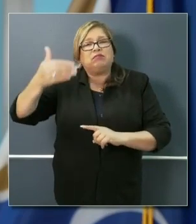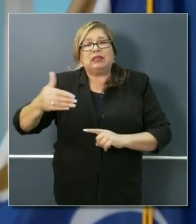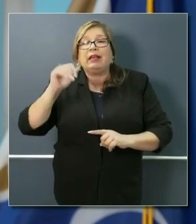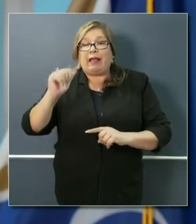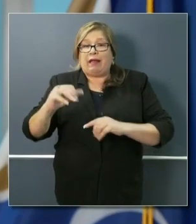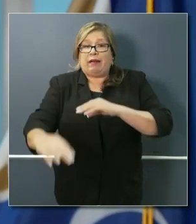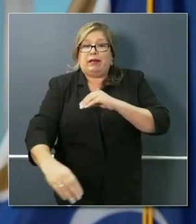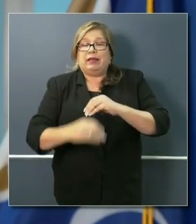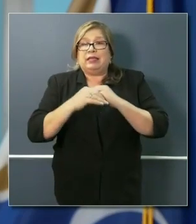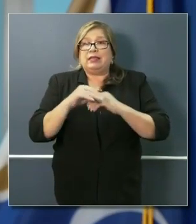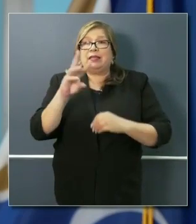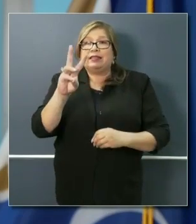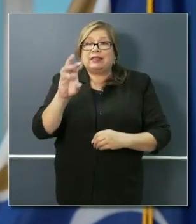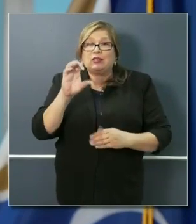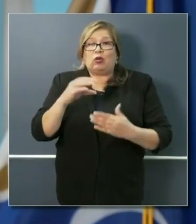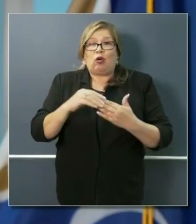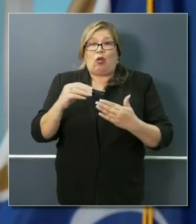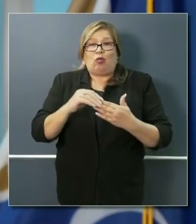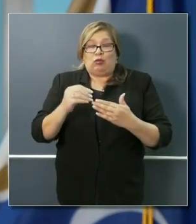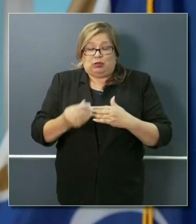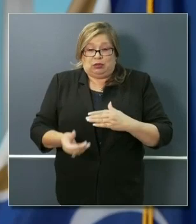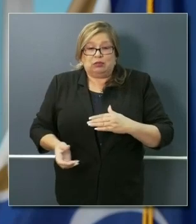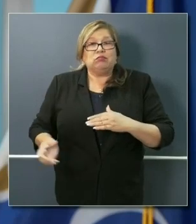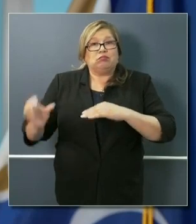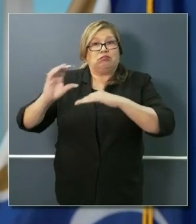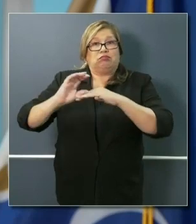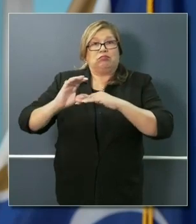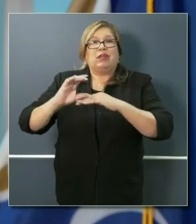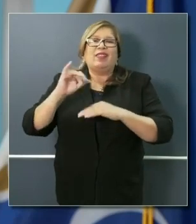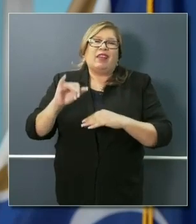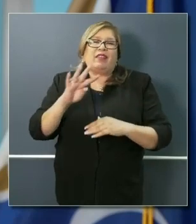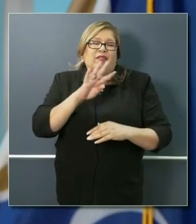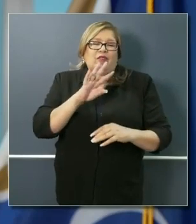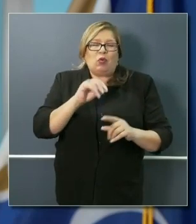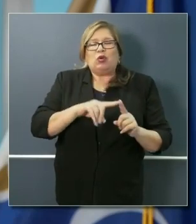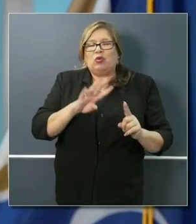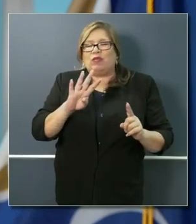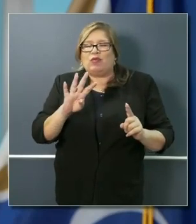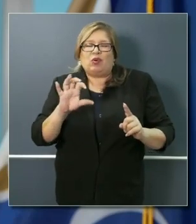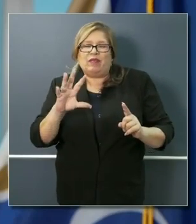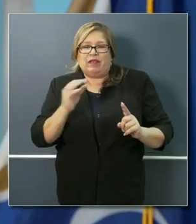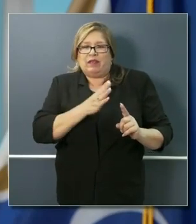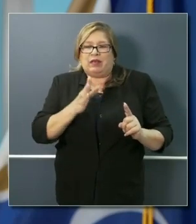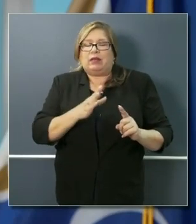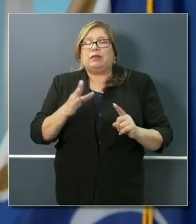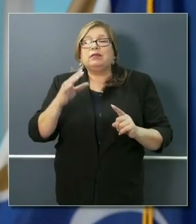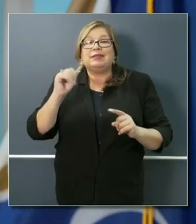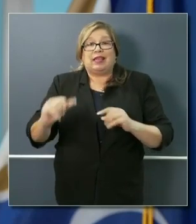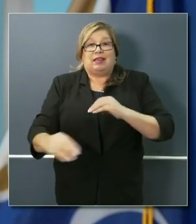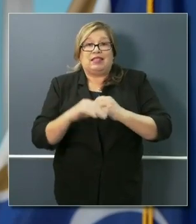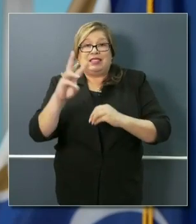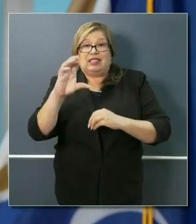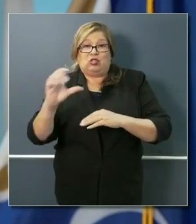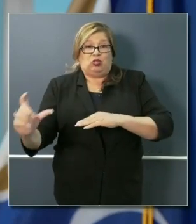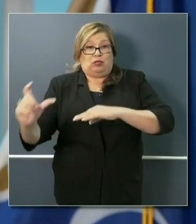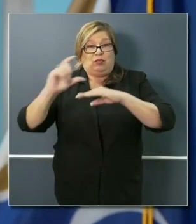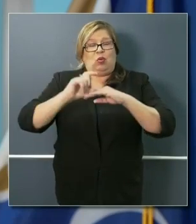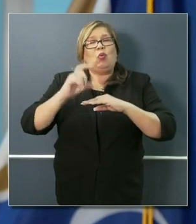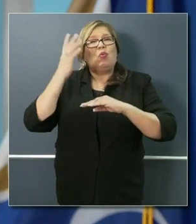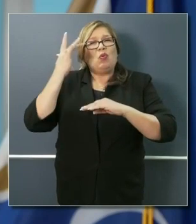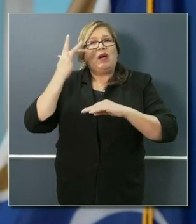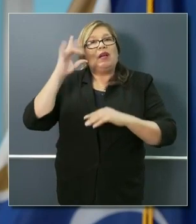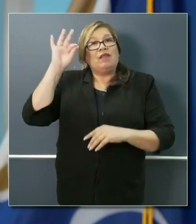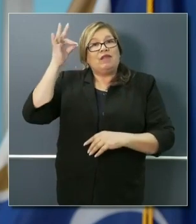$600 on top of the $40 to $450 a week because of